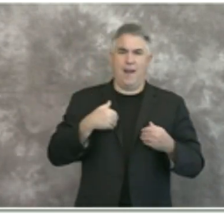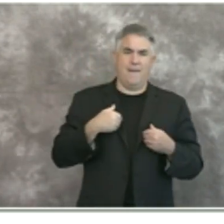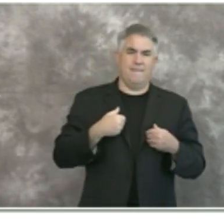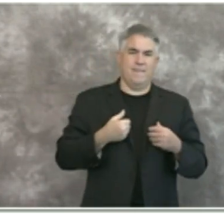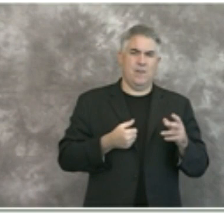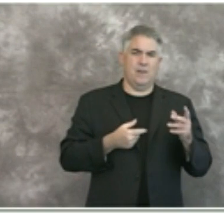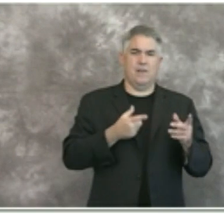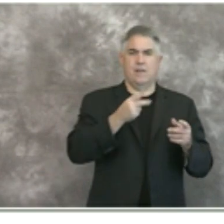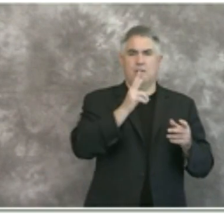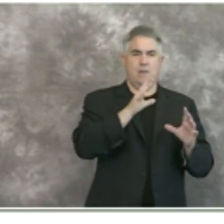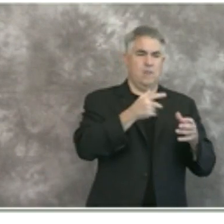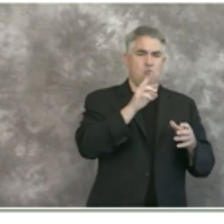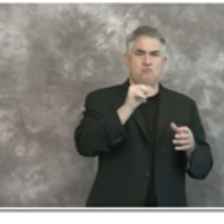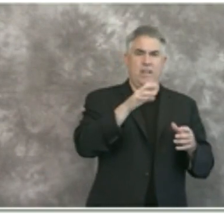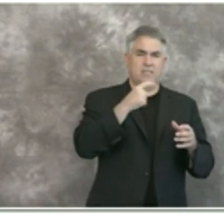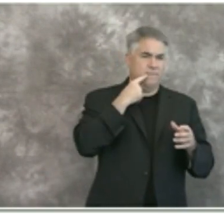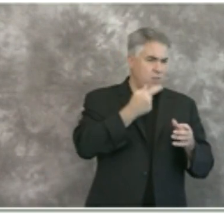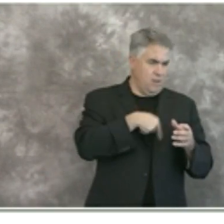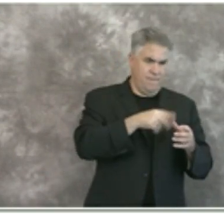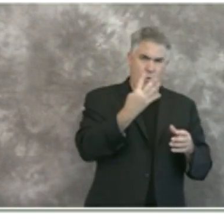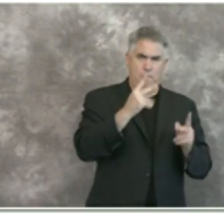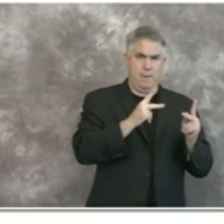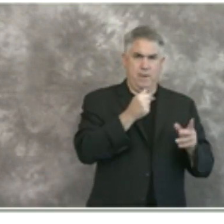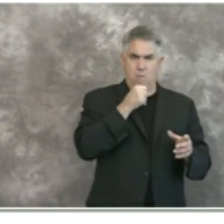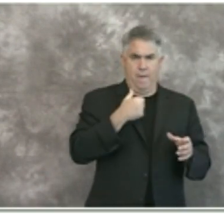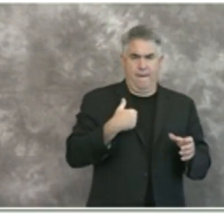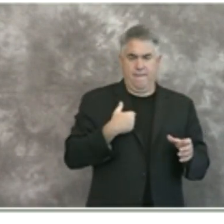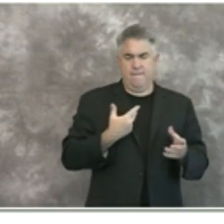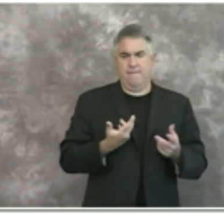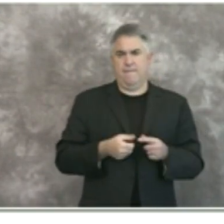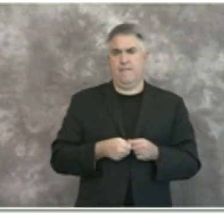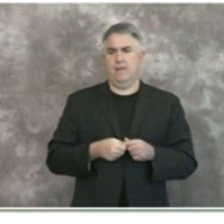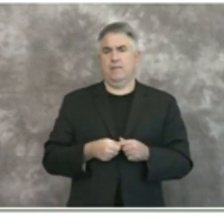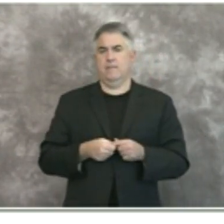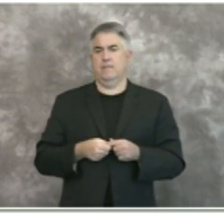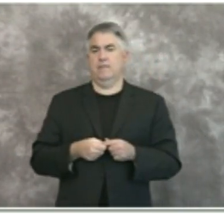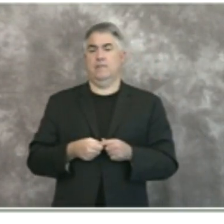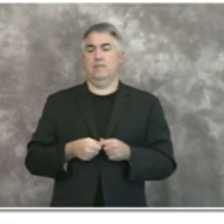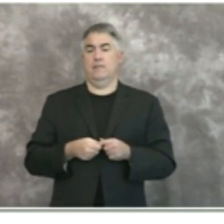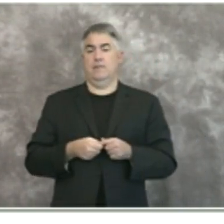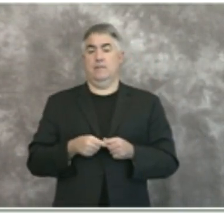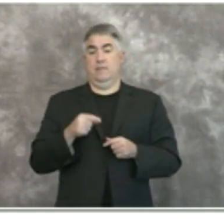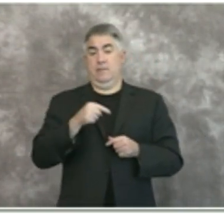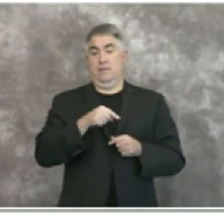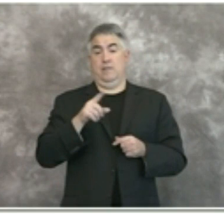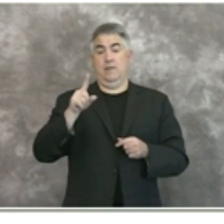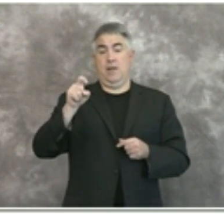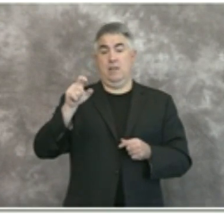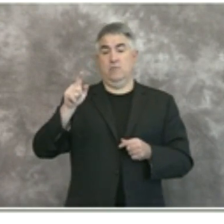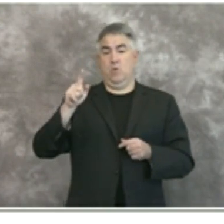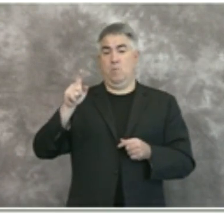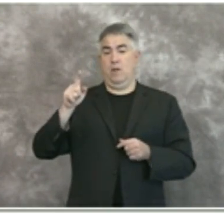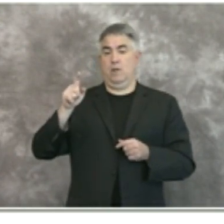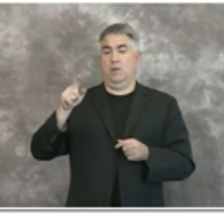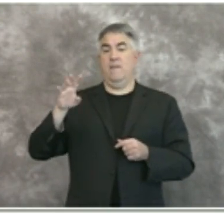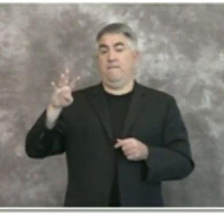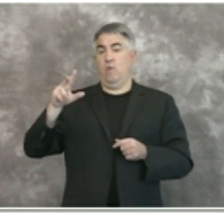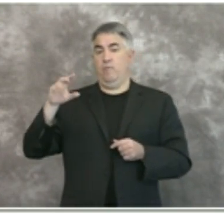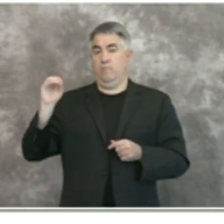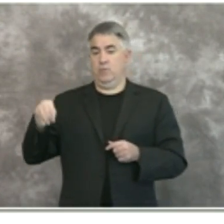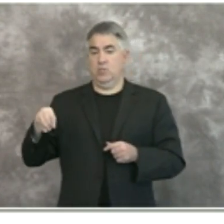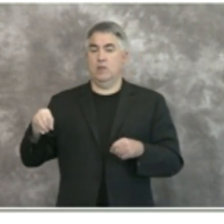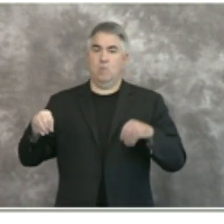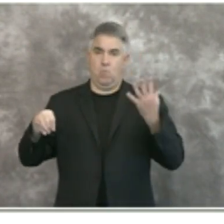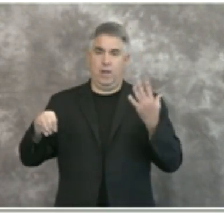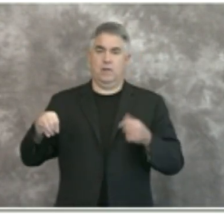for four of this total for which we have data 121 or 43 percent are were white